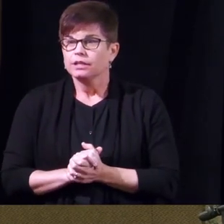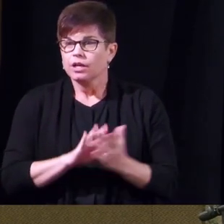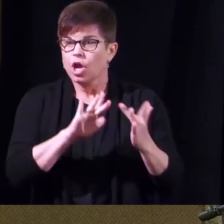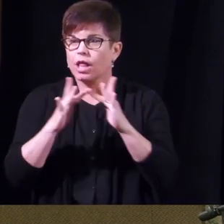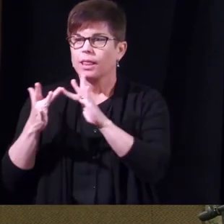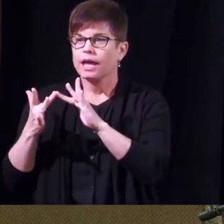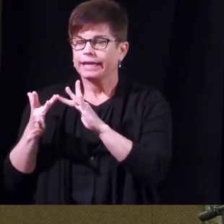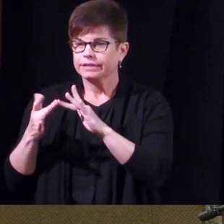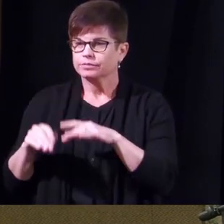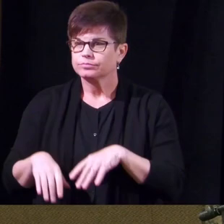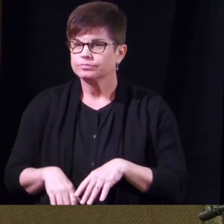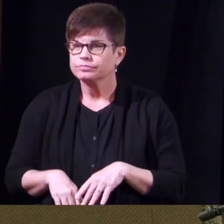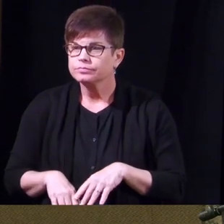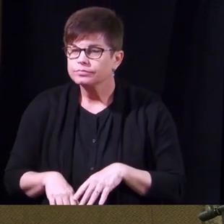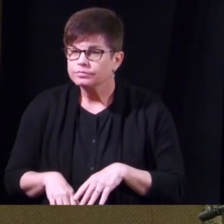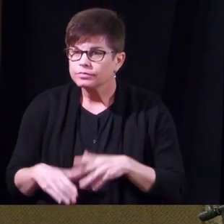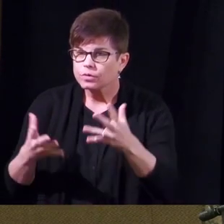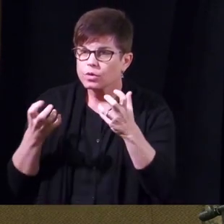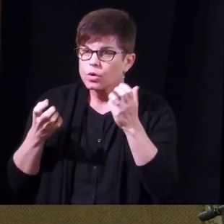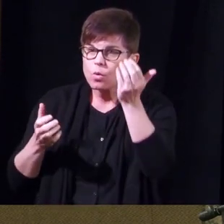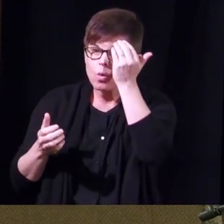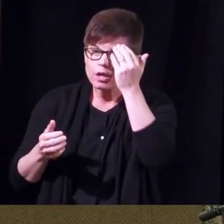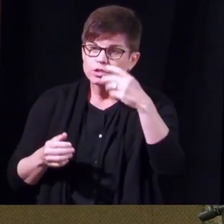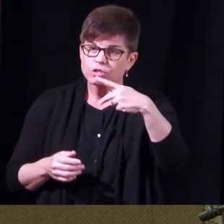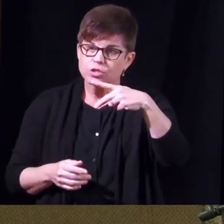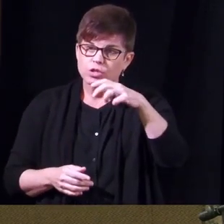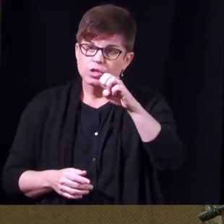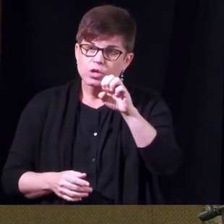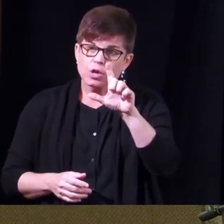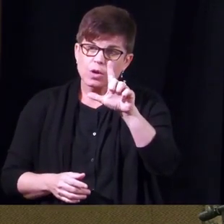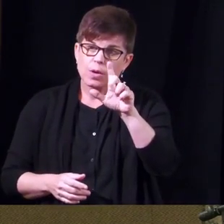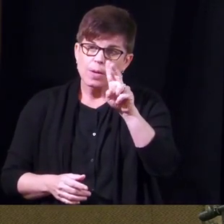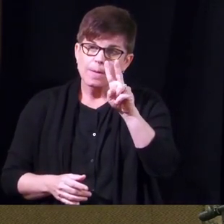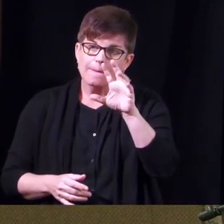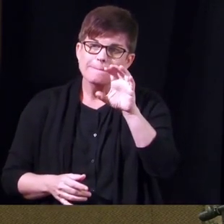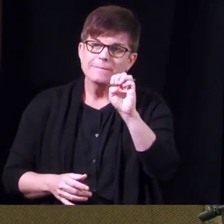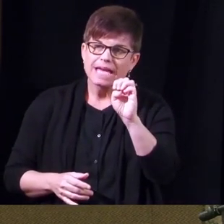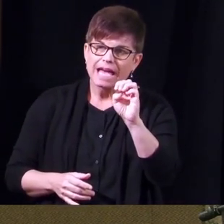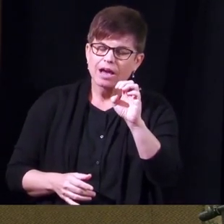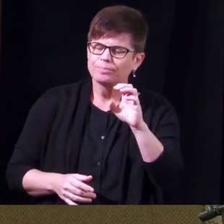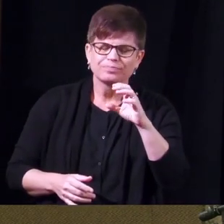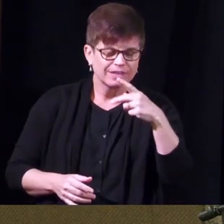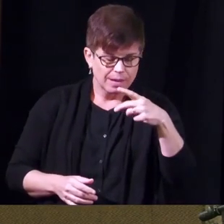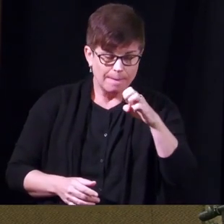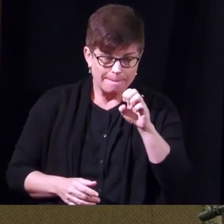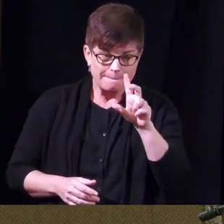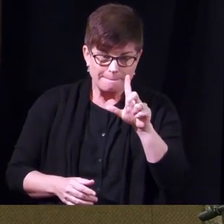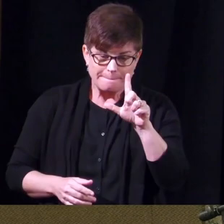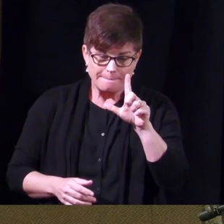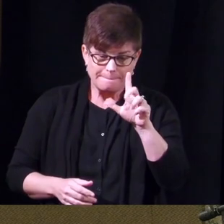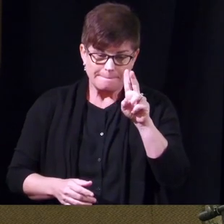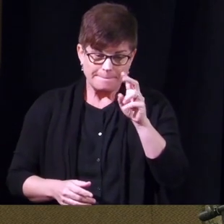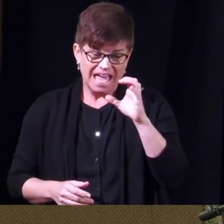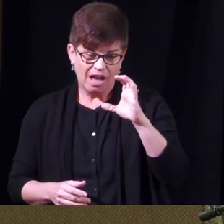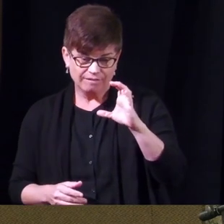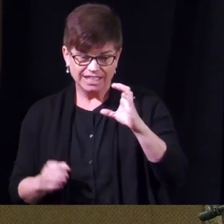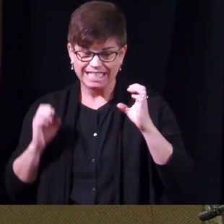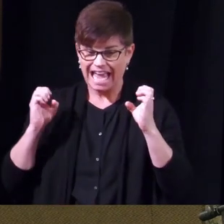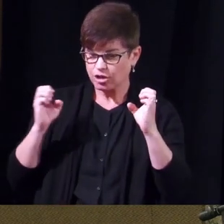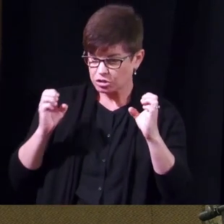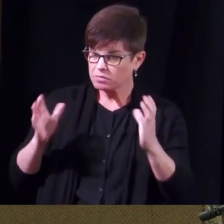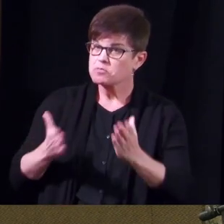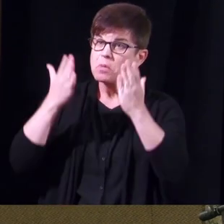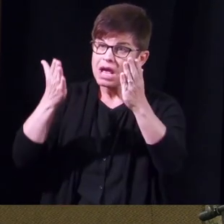online person wants to know if pelvic exercises can be recommended for men and if so which ones